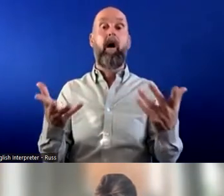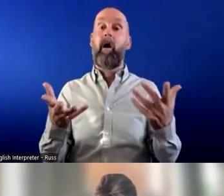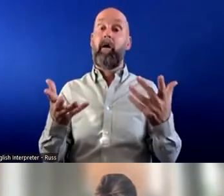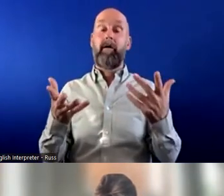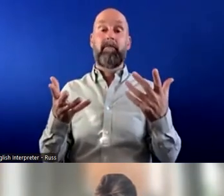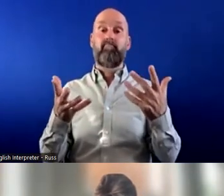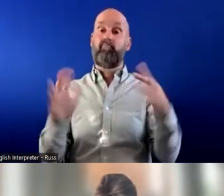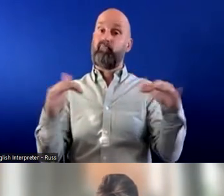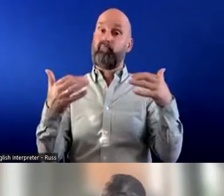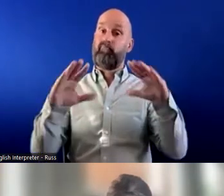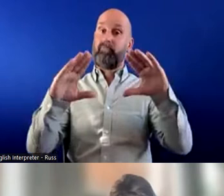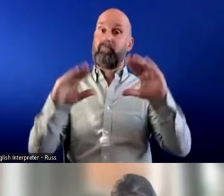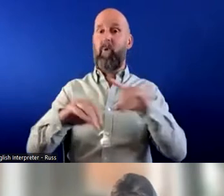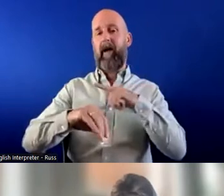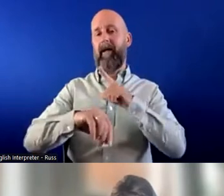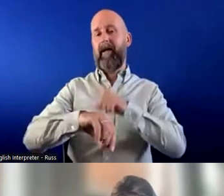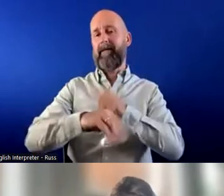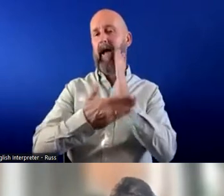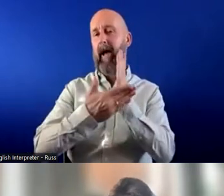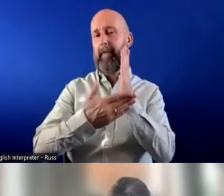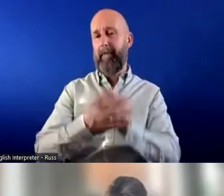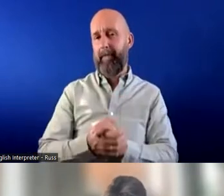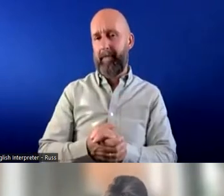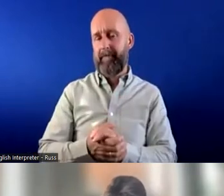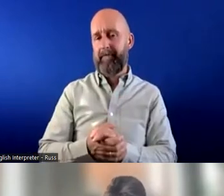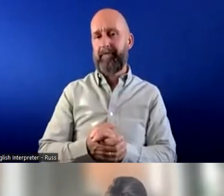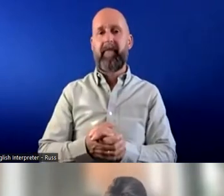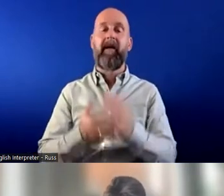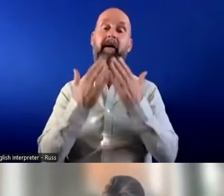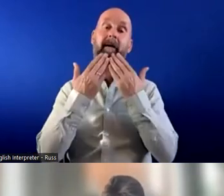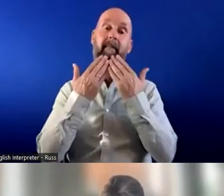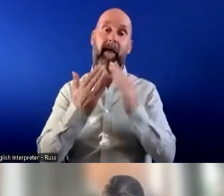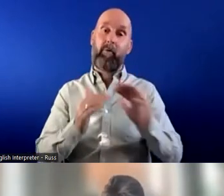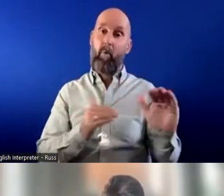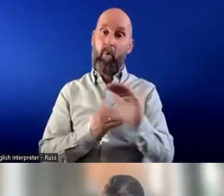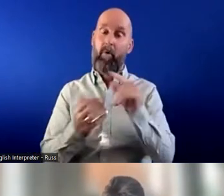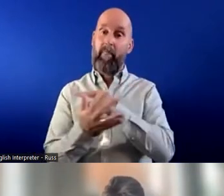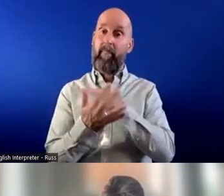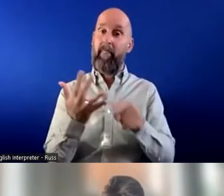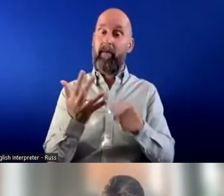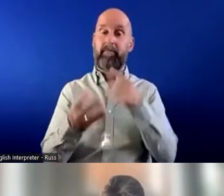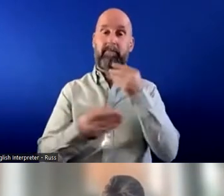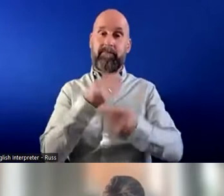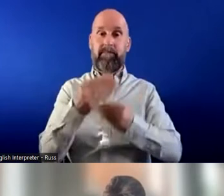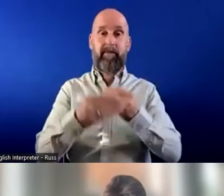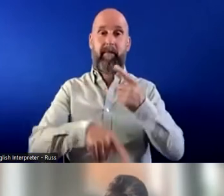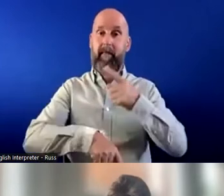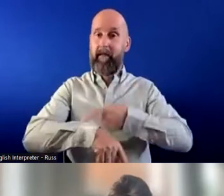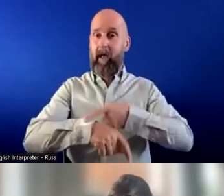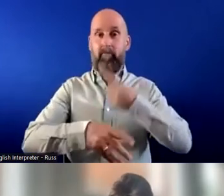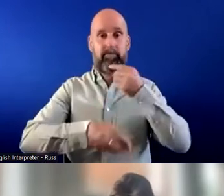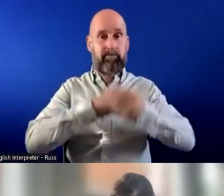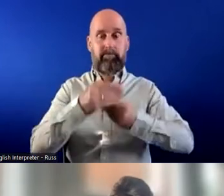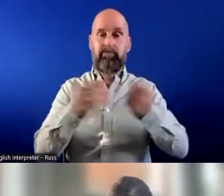to a close next we do like to finish on time uh so a big thank you to all our panelists who've given their time um to